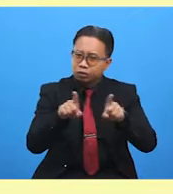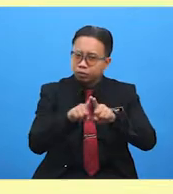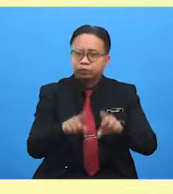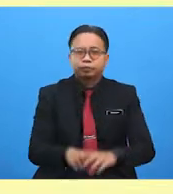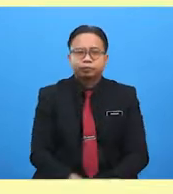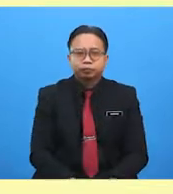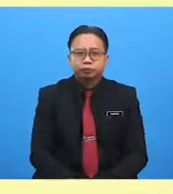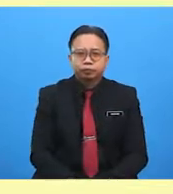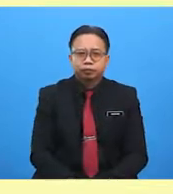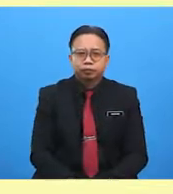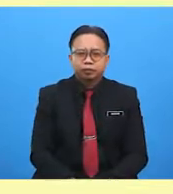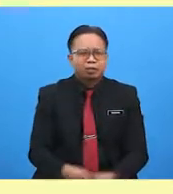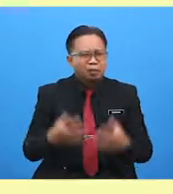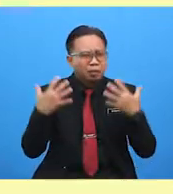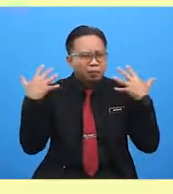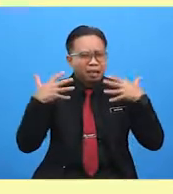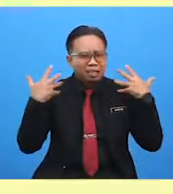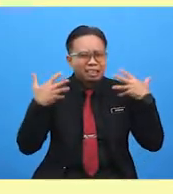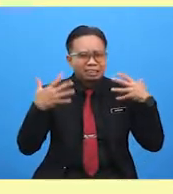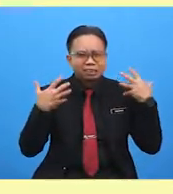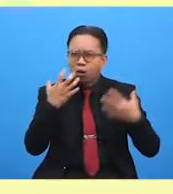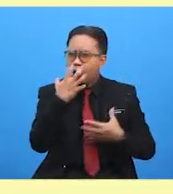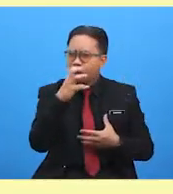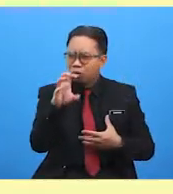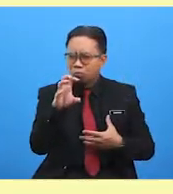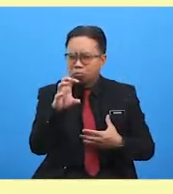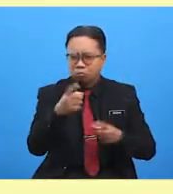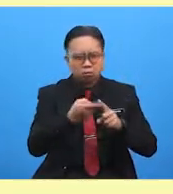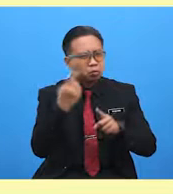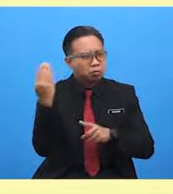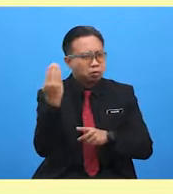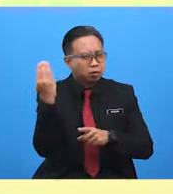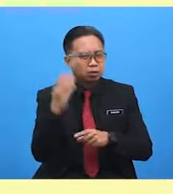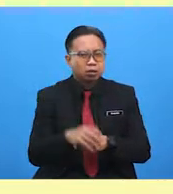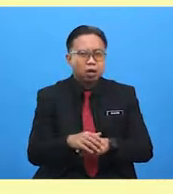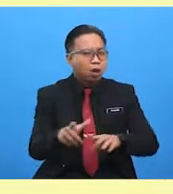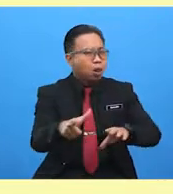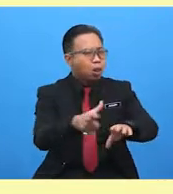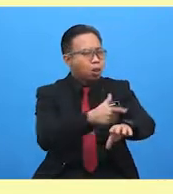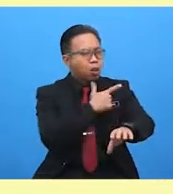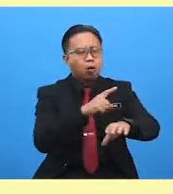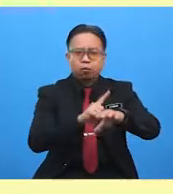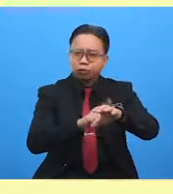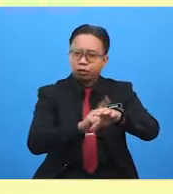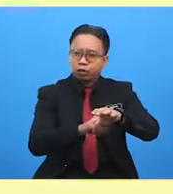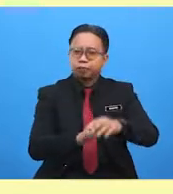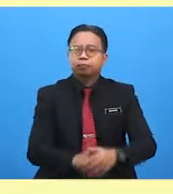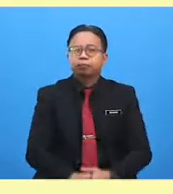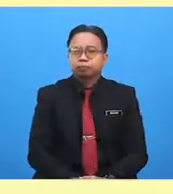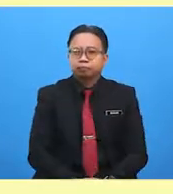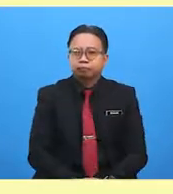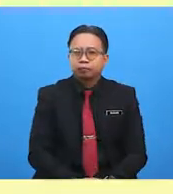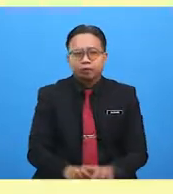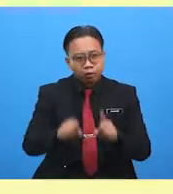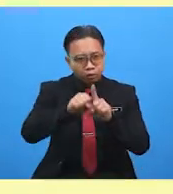Heat wave is when it is hotter than usual for a long period of time. The temperature